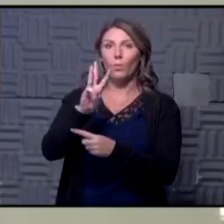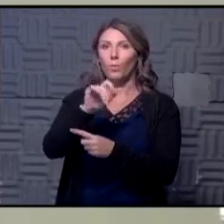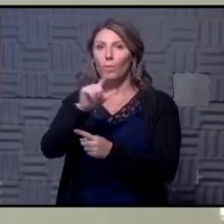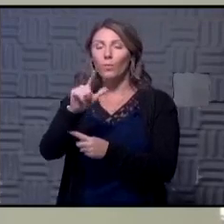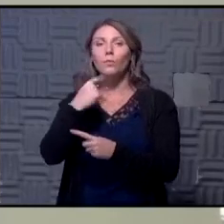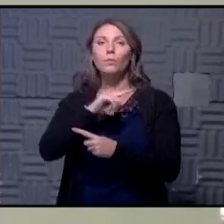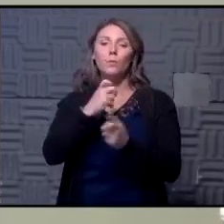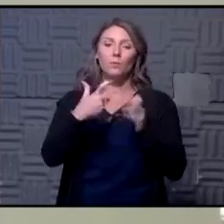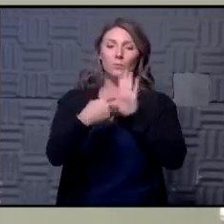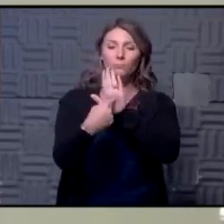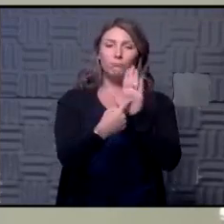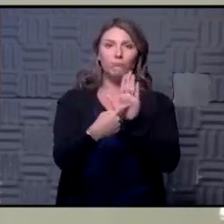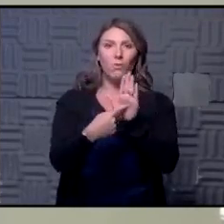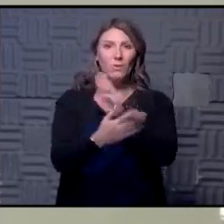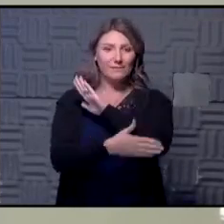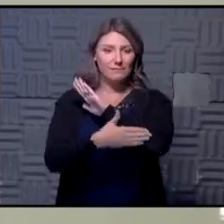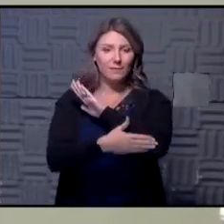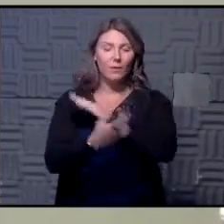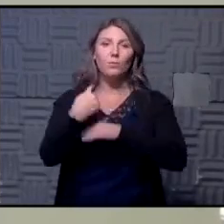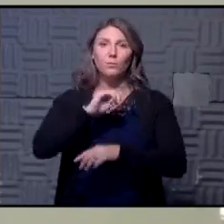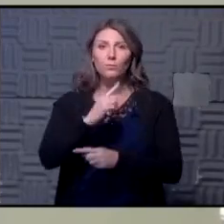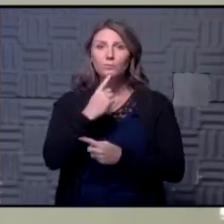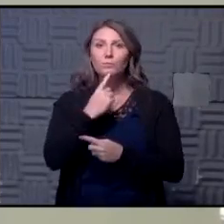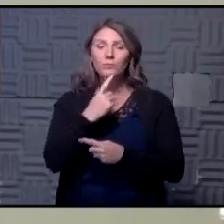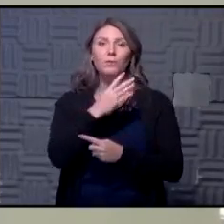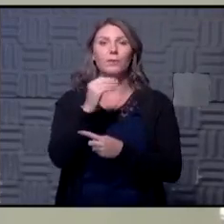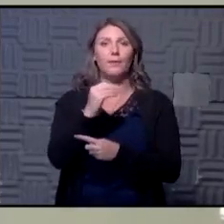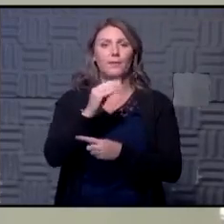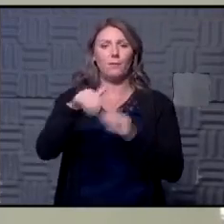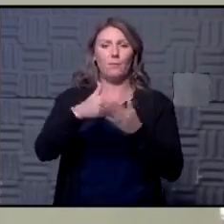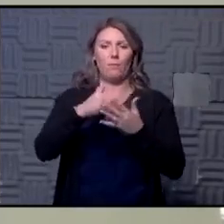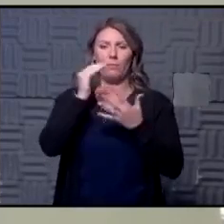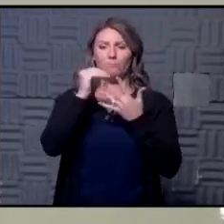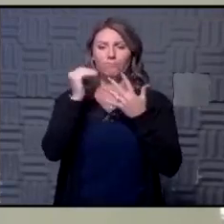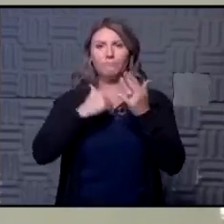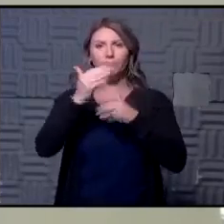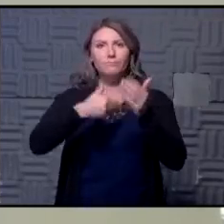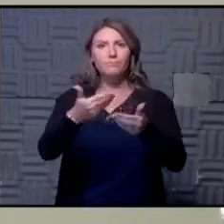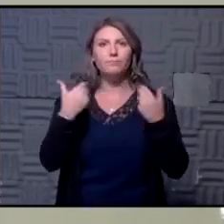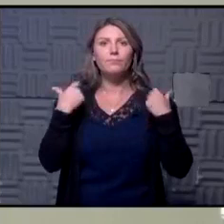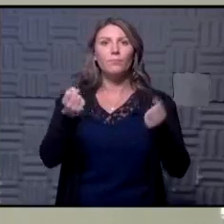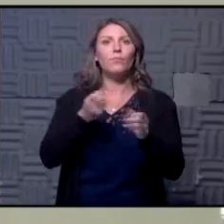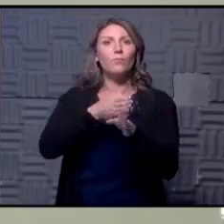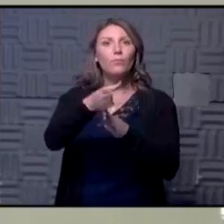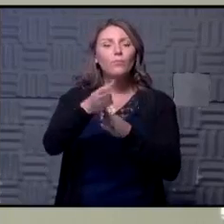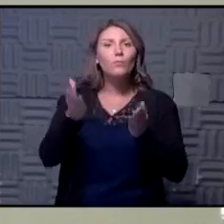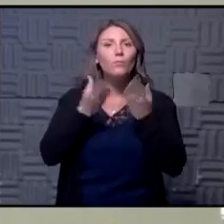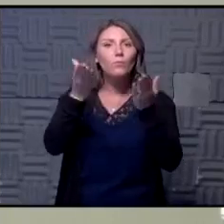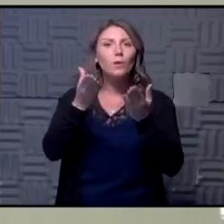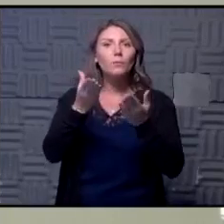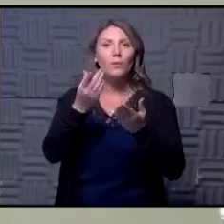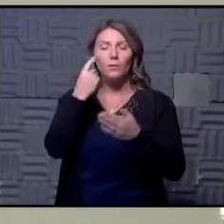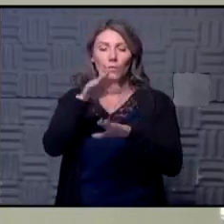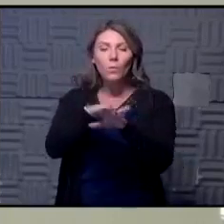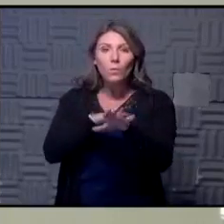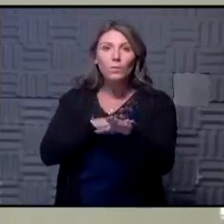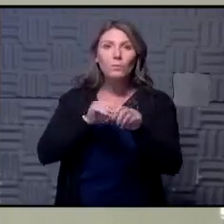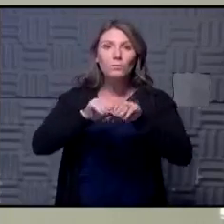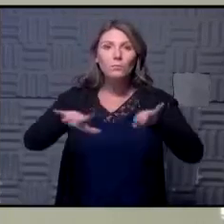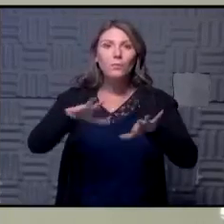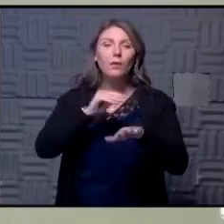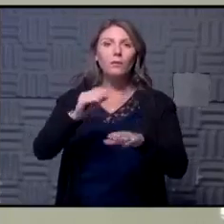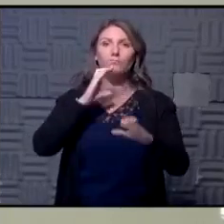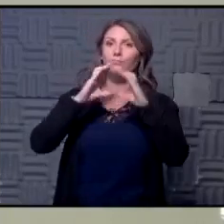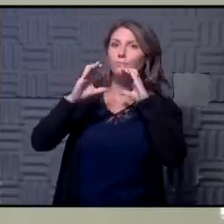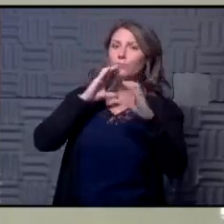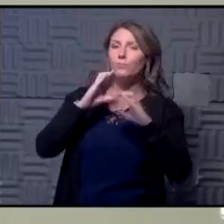we as a county are taking this seriously that we're taking the steps that health professionals are recommending to slow the spread here and communicate